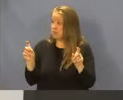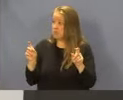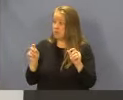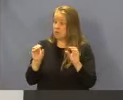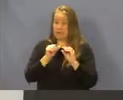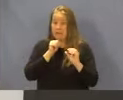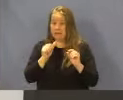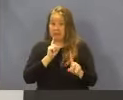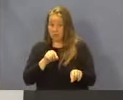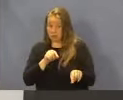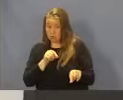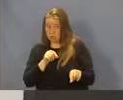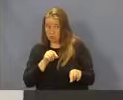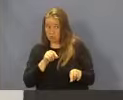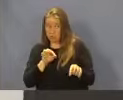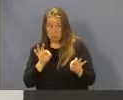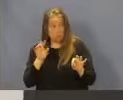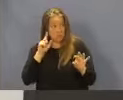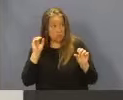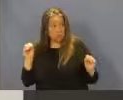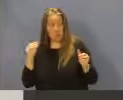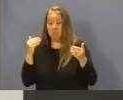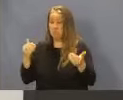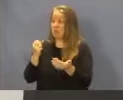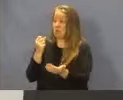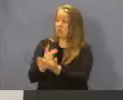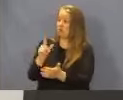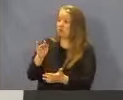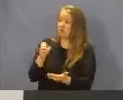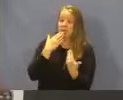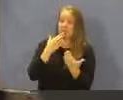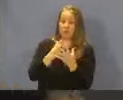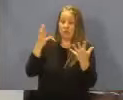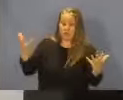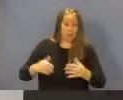Abstaining? Hearing none, it is approved. Lynette, thank you very much.